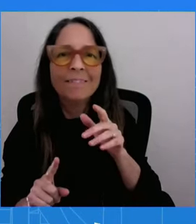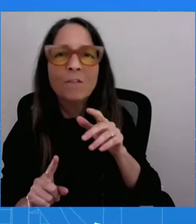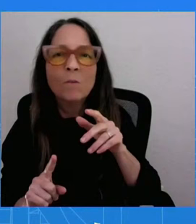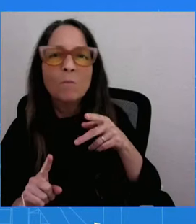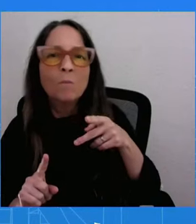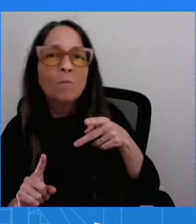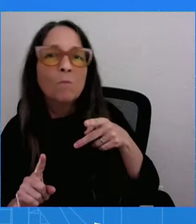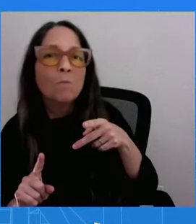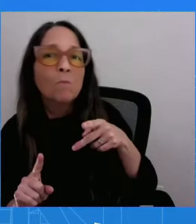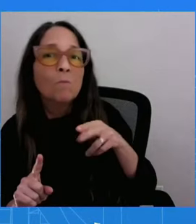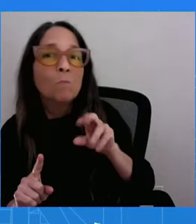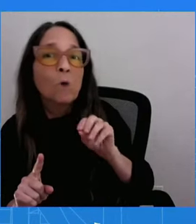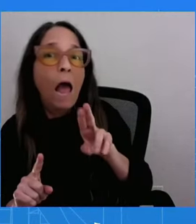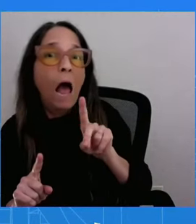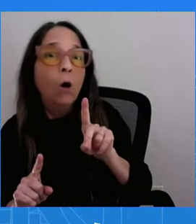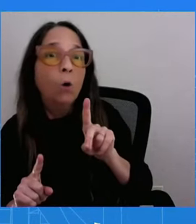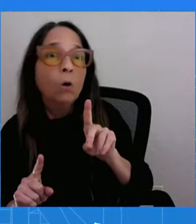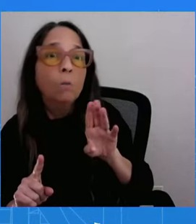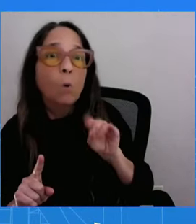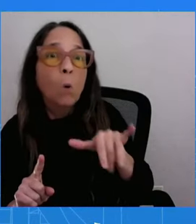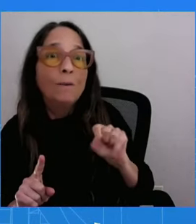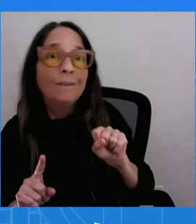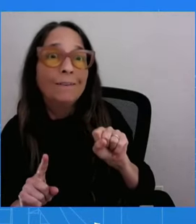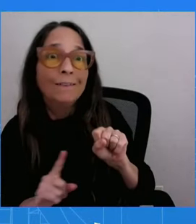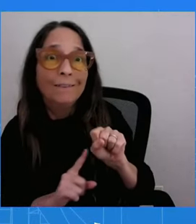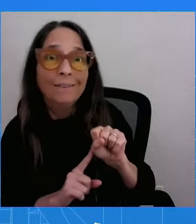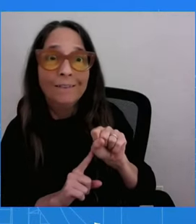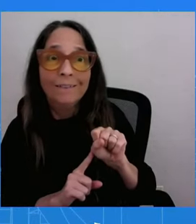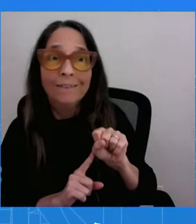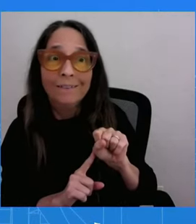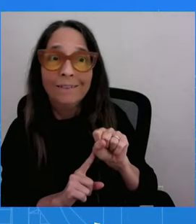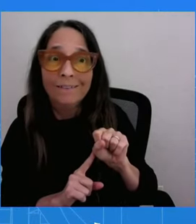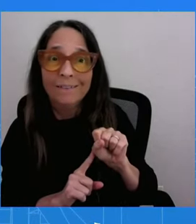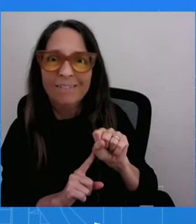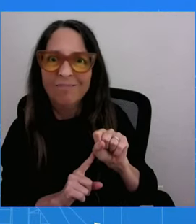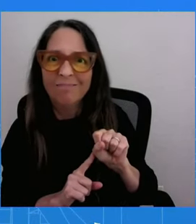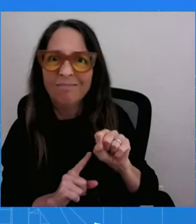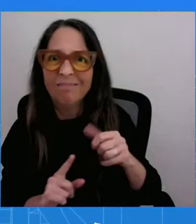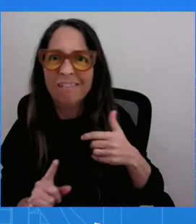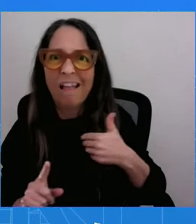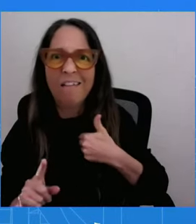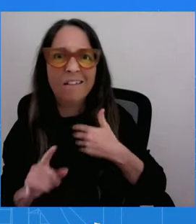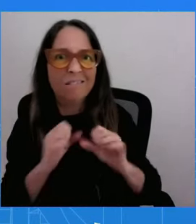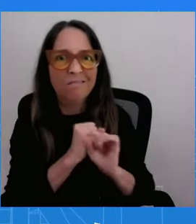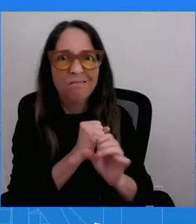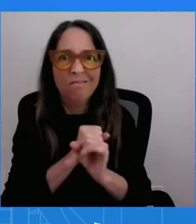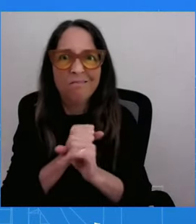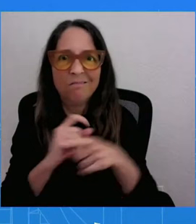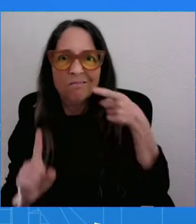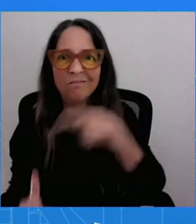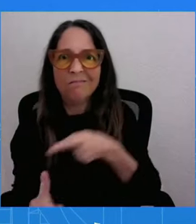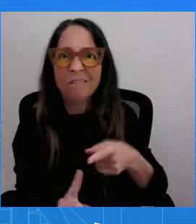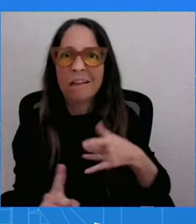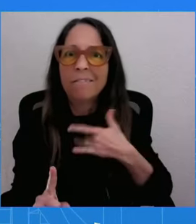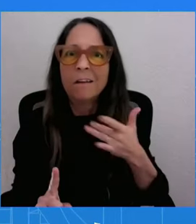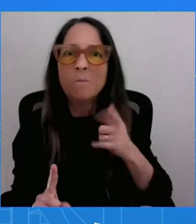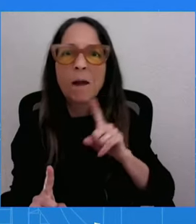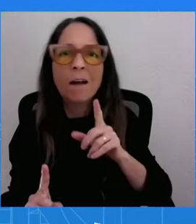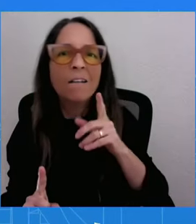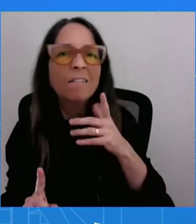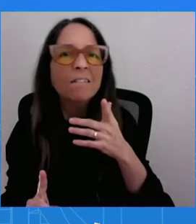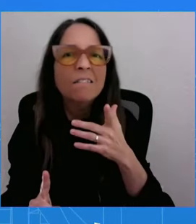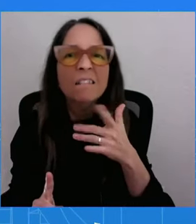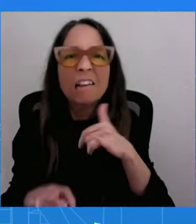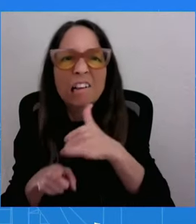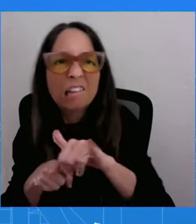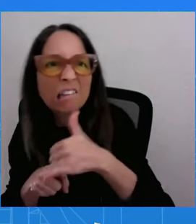organizations are calling obscene and potentially a violation of the school's policy on discrimination. They're also calling for this to